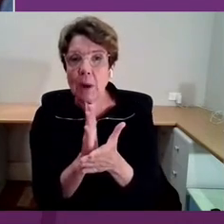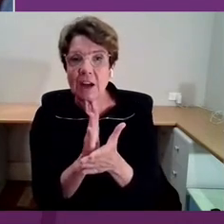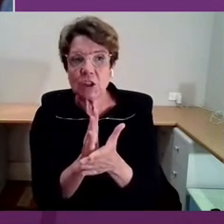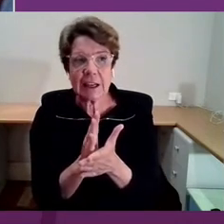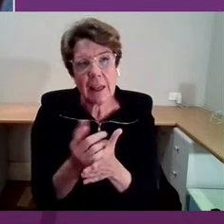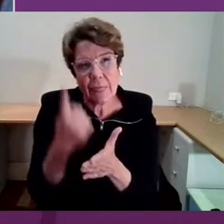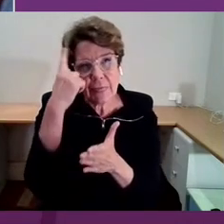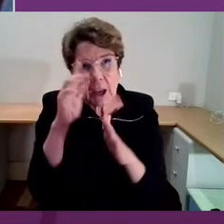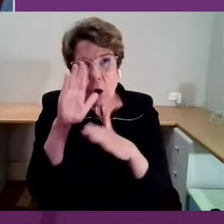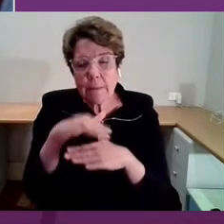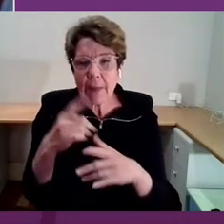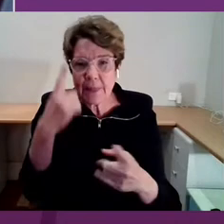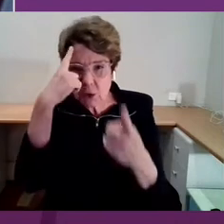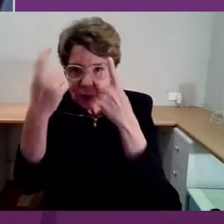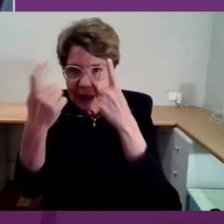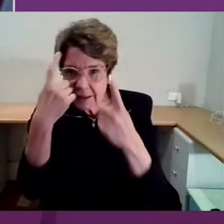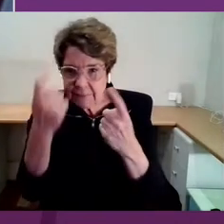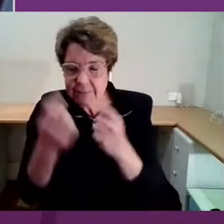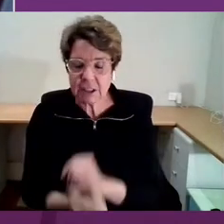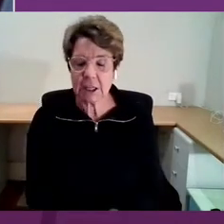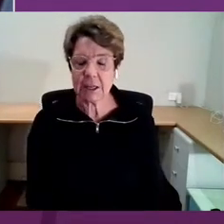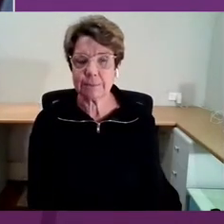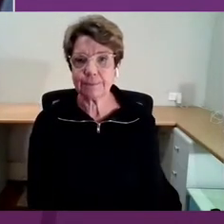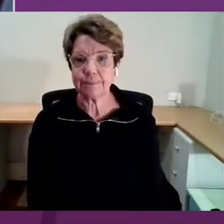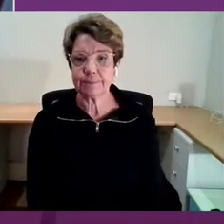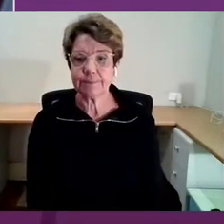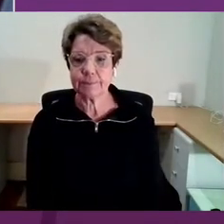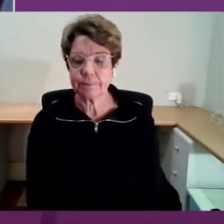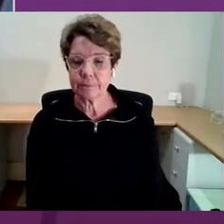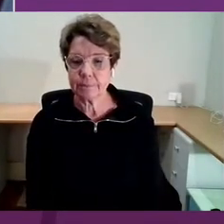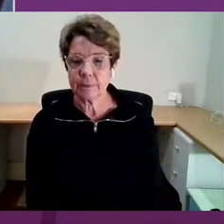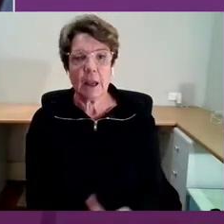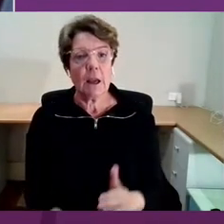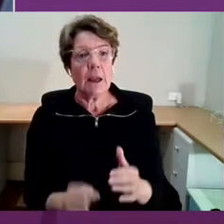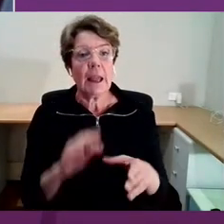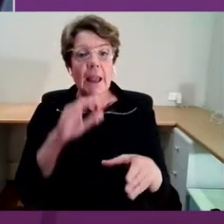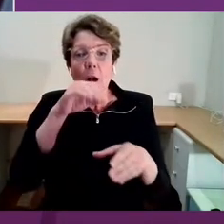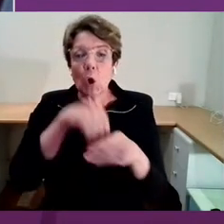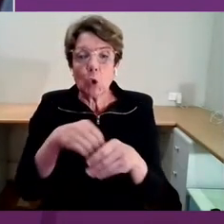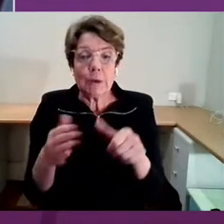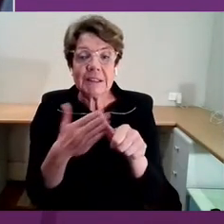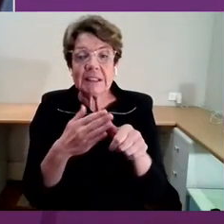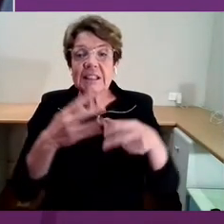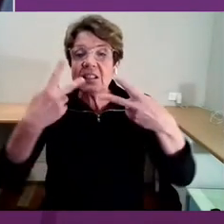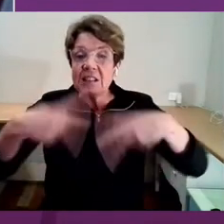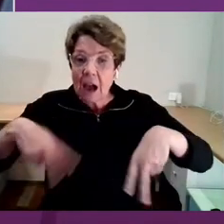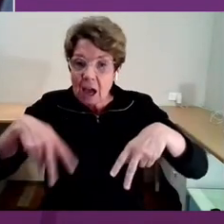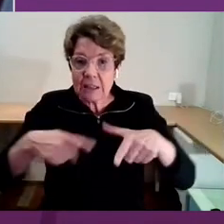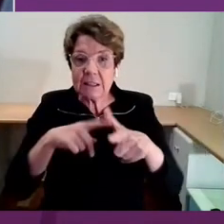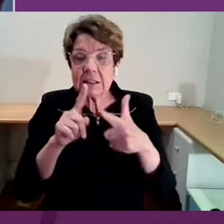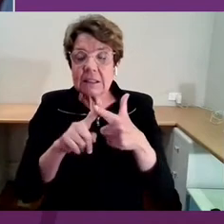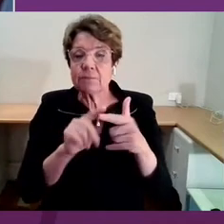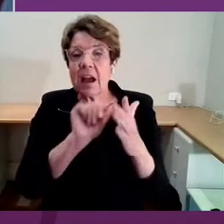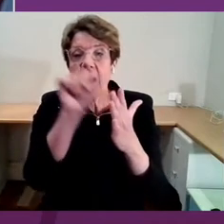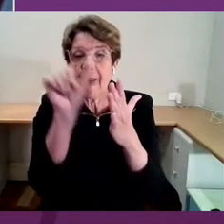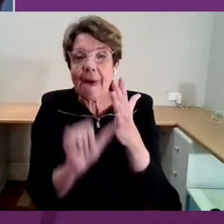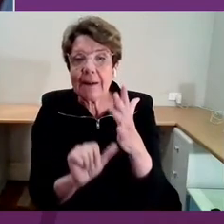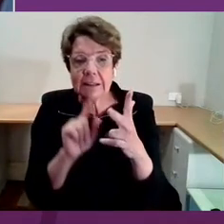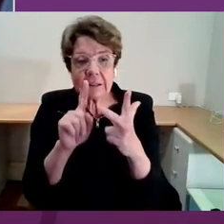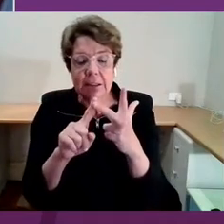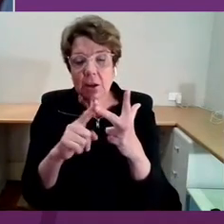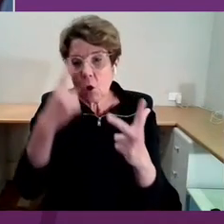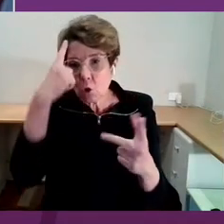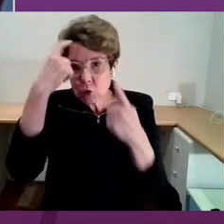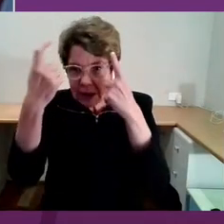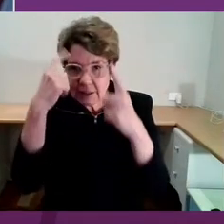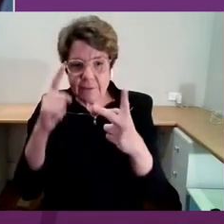it's about employing dance, arts, creativity, singing,